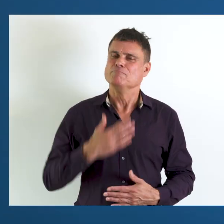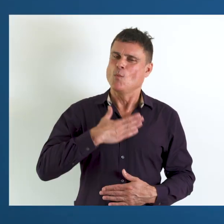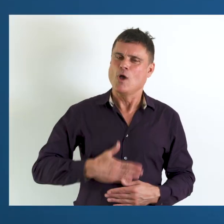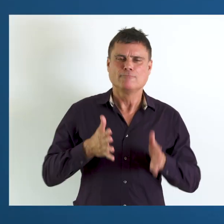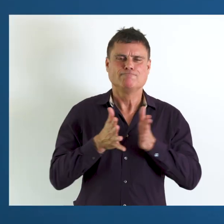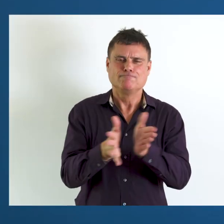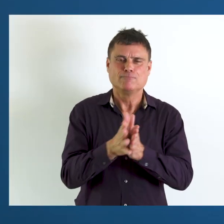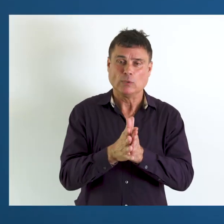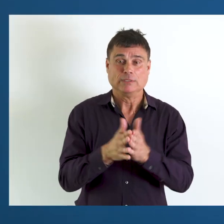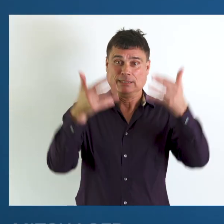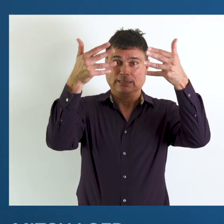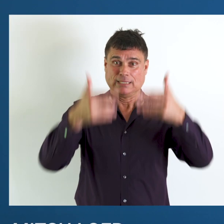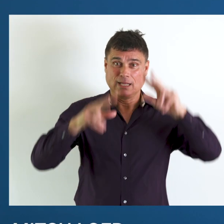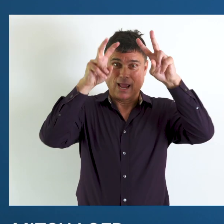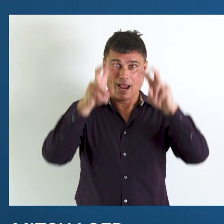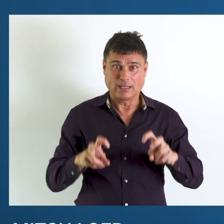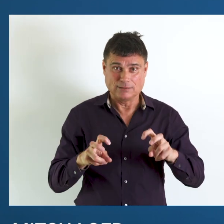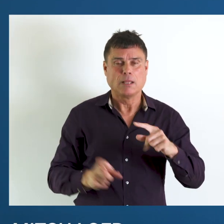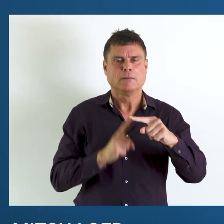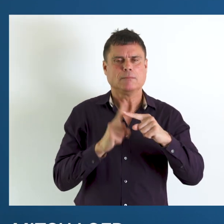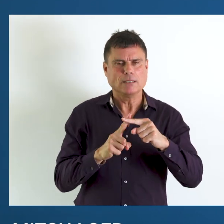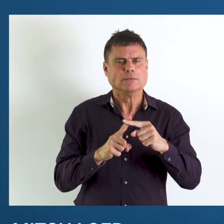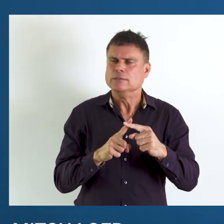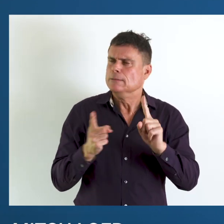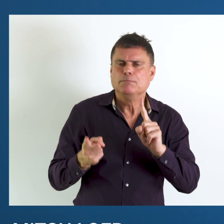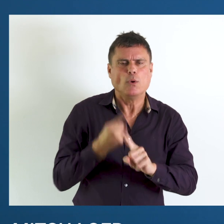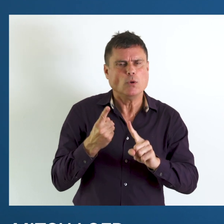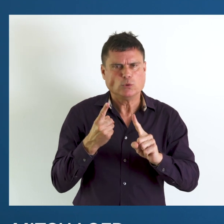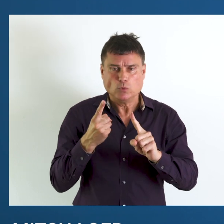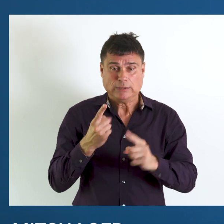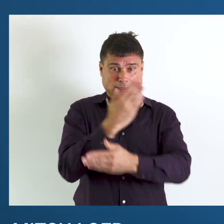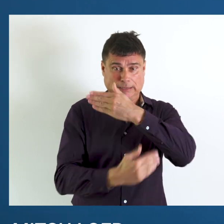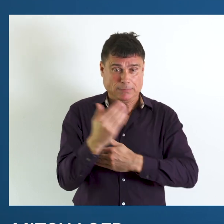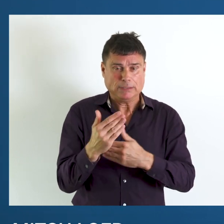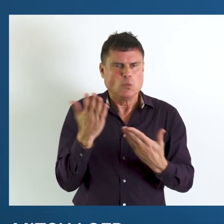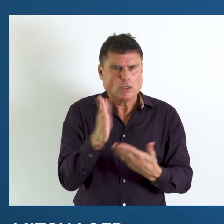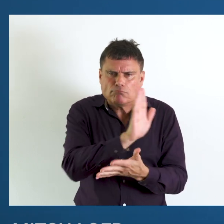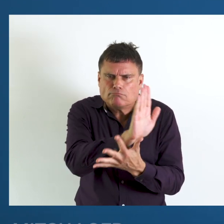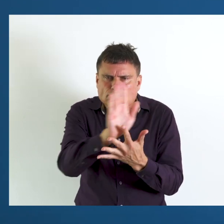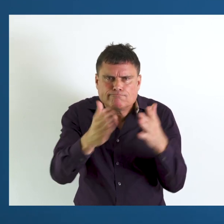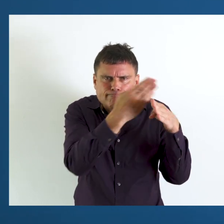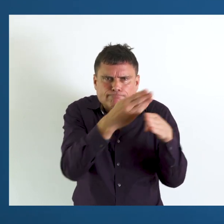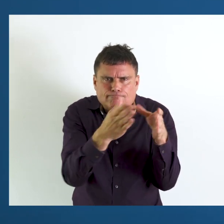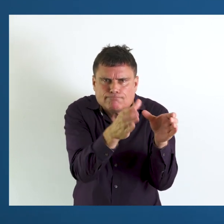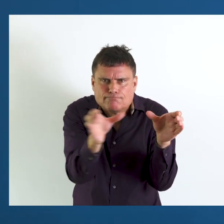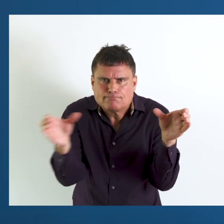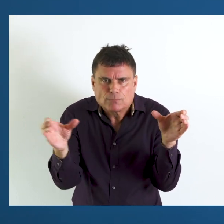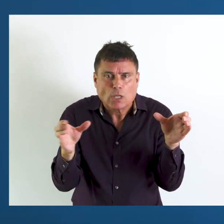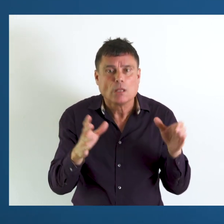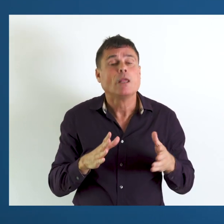about data analysis and the importance of disaggregation by disability status. And this is important when we think of